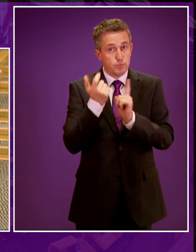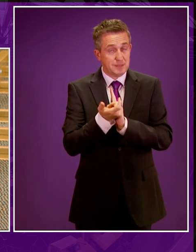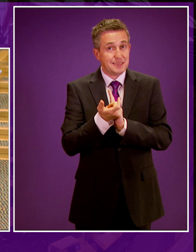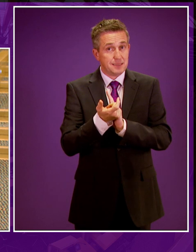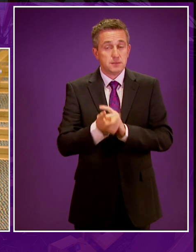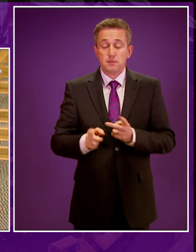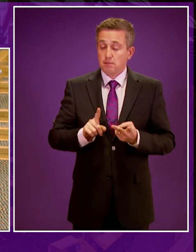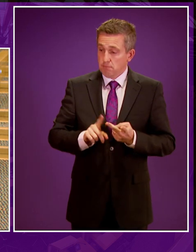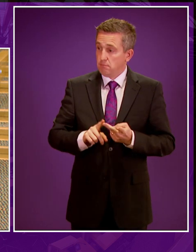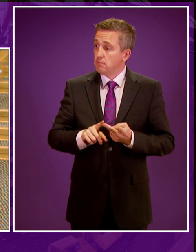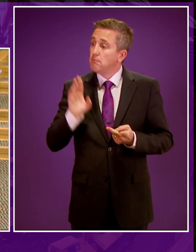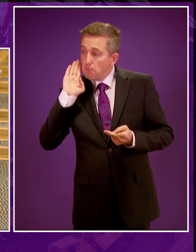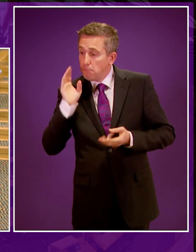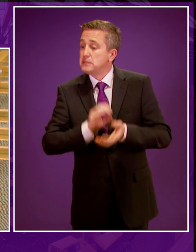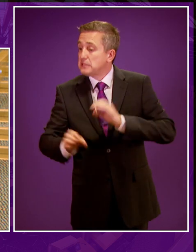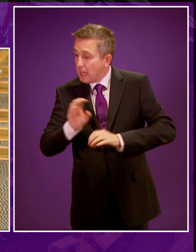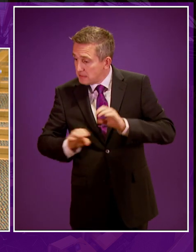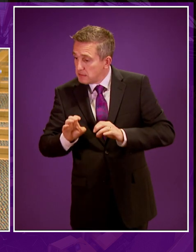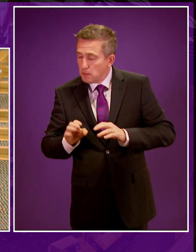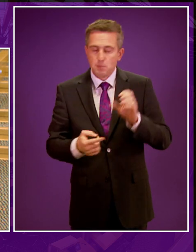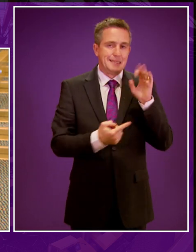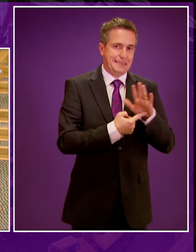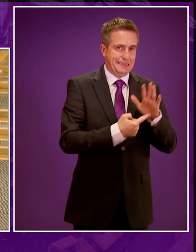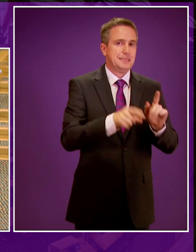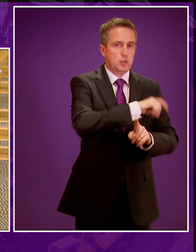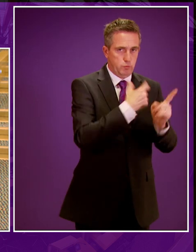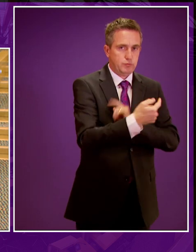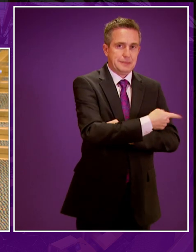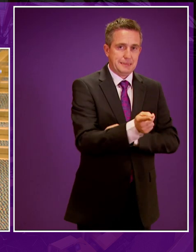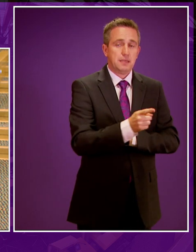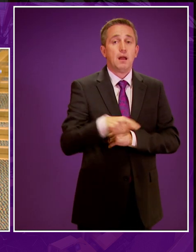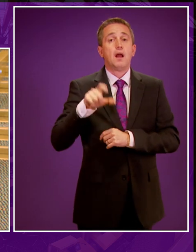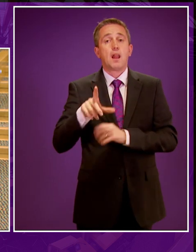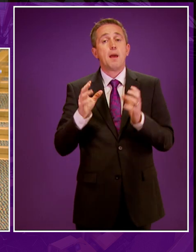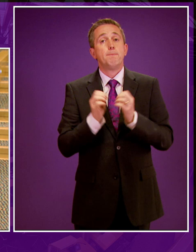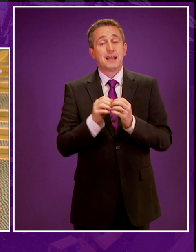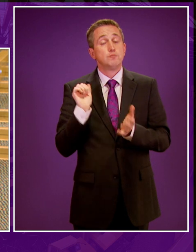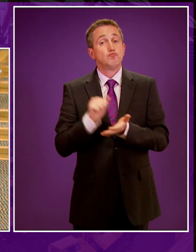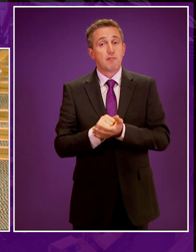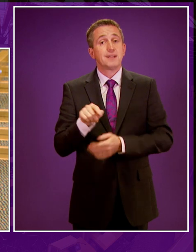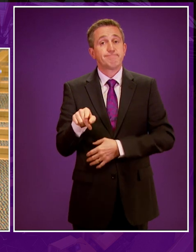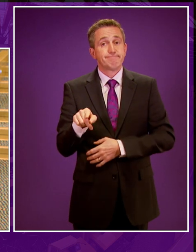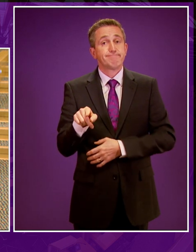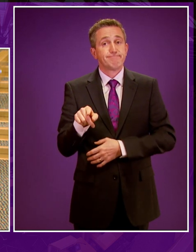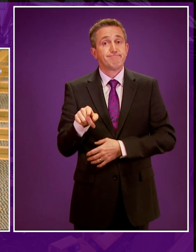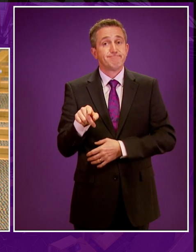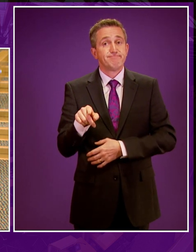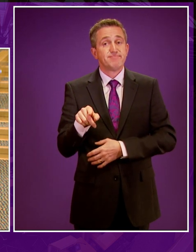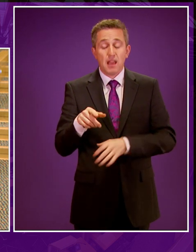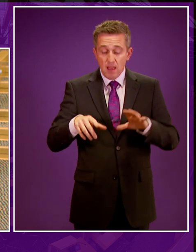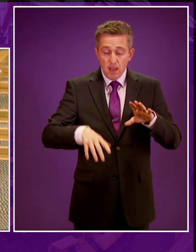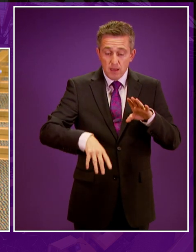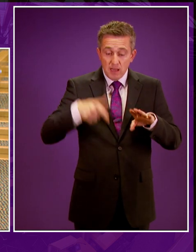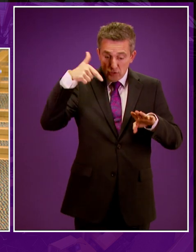We're also listening to the science but clearly we have listened to the views of communities and Clare Baker I think was right to identify the higher cost of